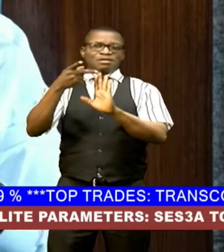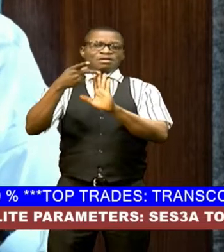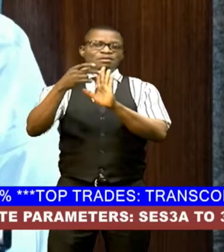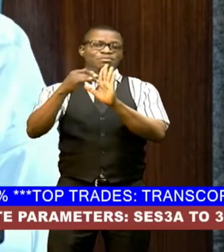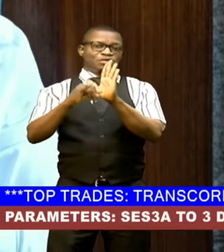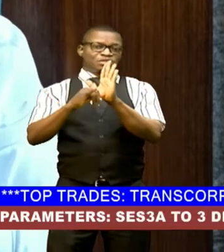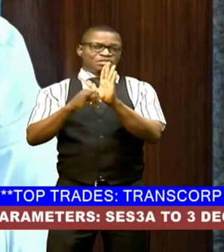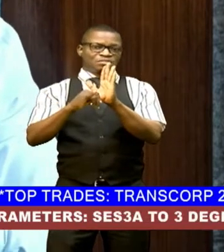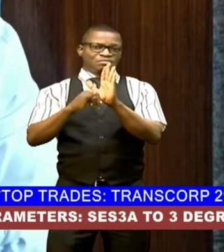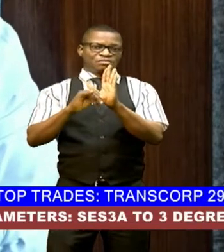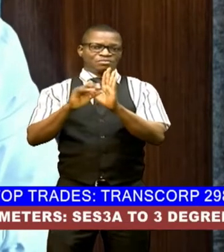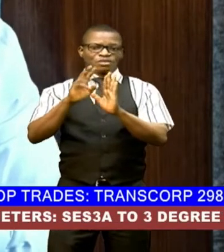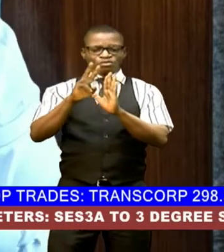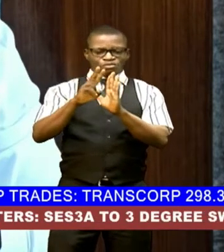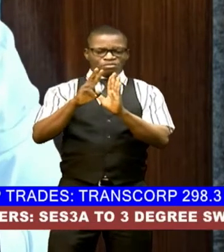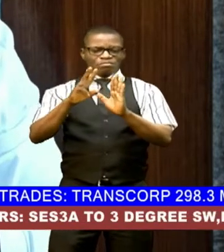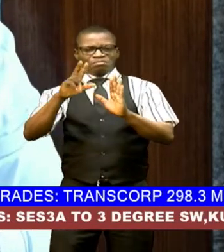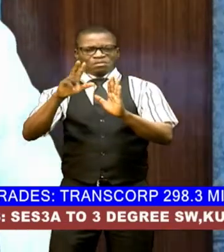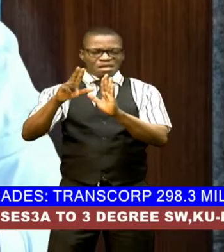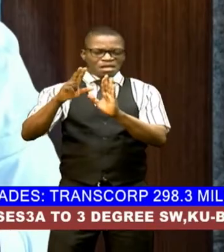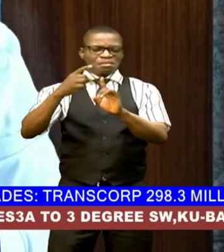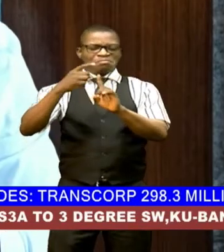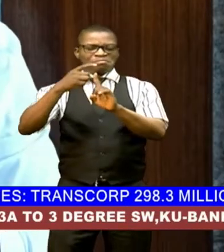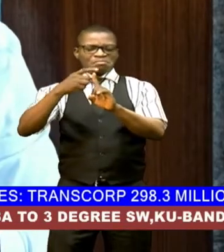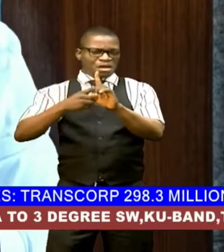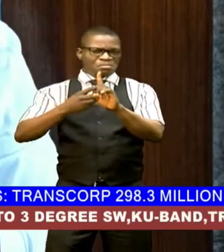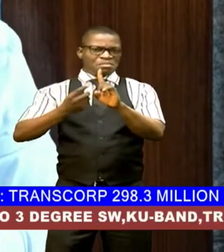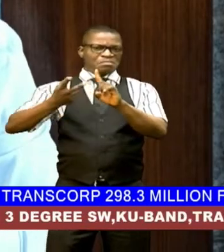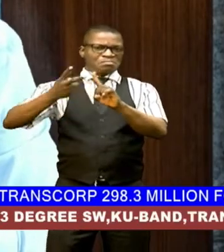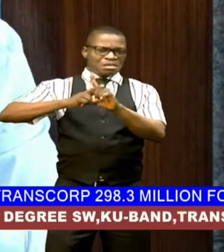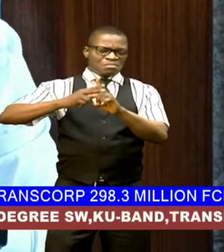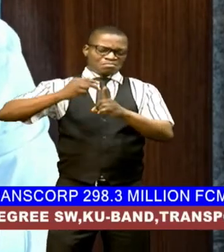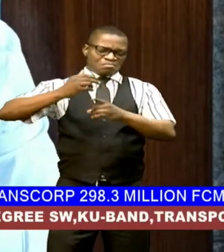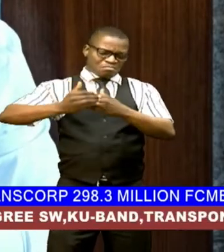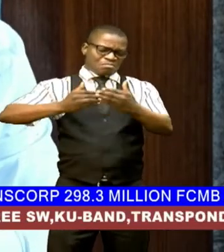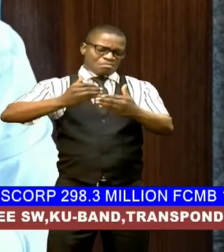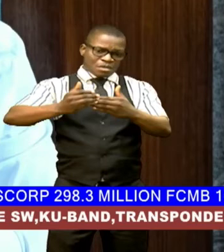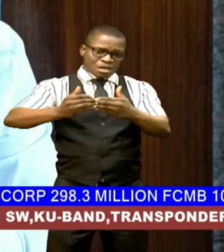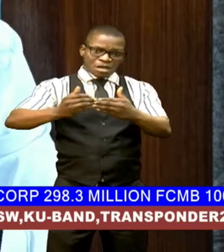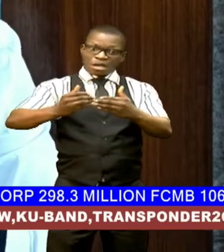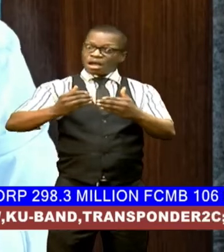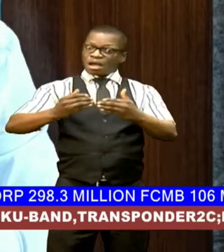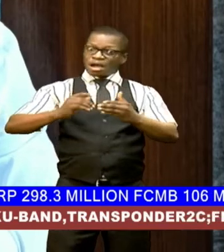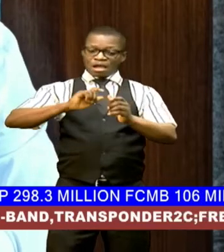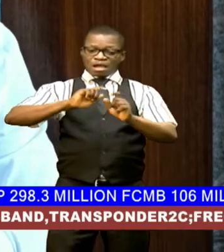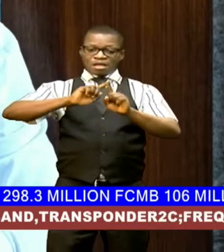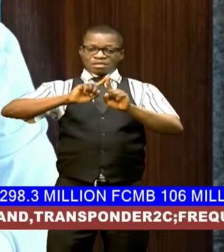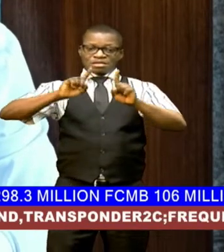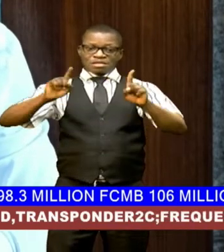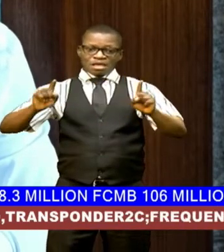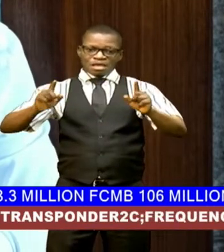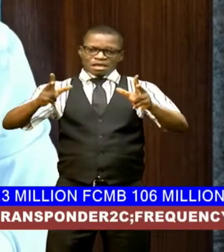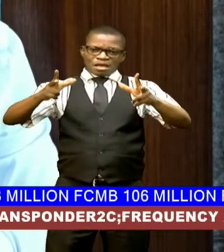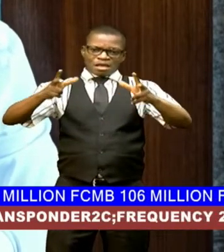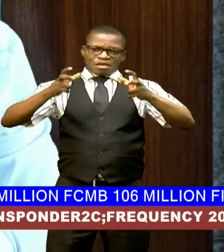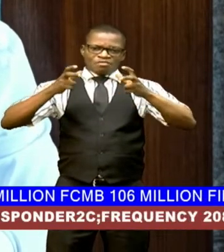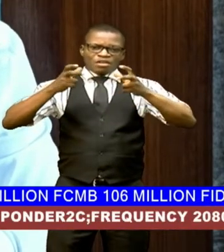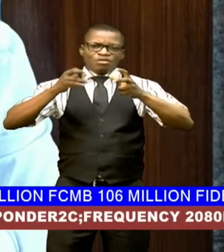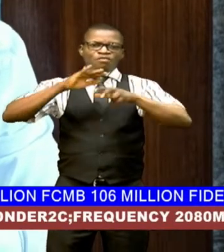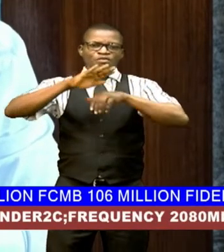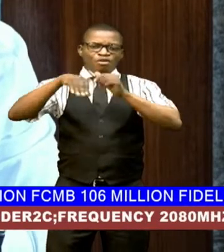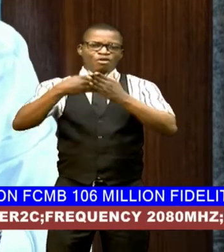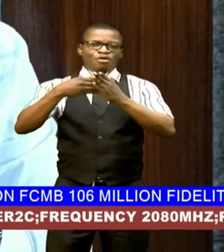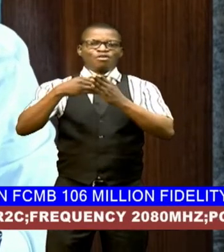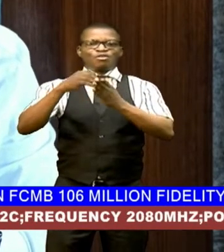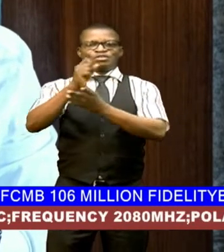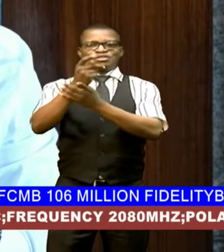in two three months of gestation period becomes the dialing of all stakeholders so i'm